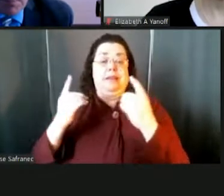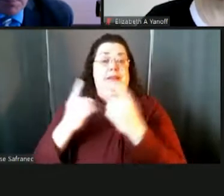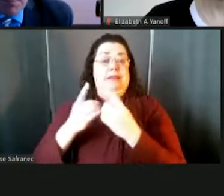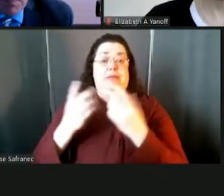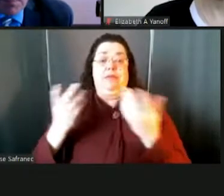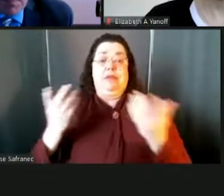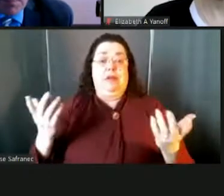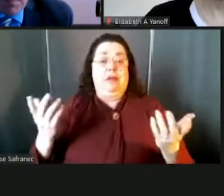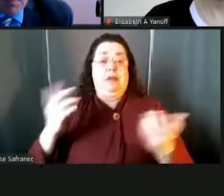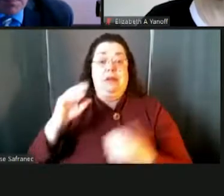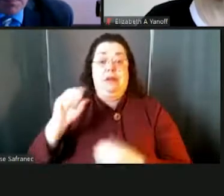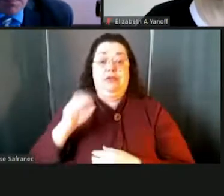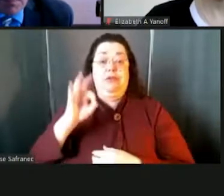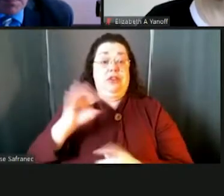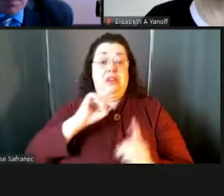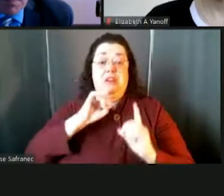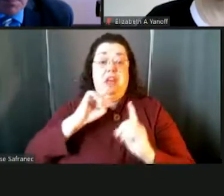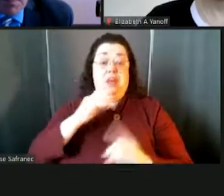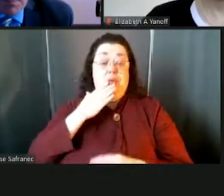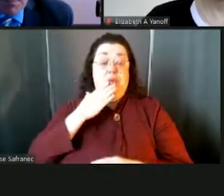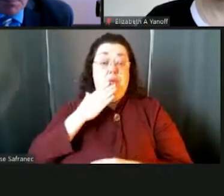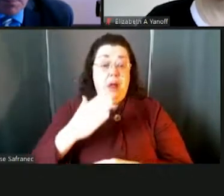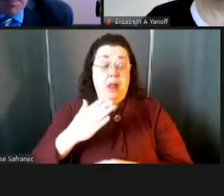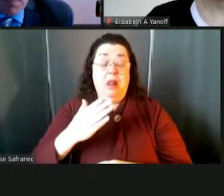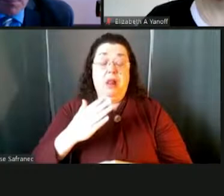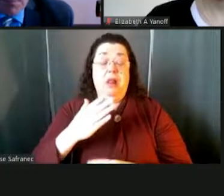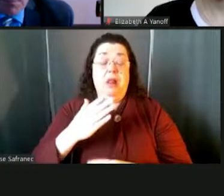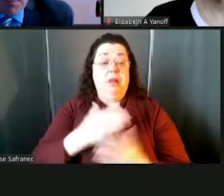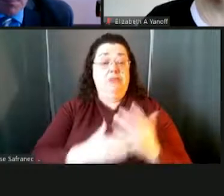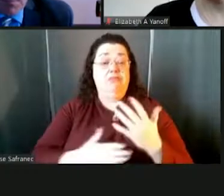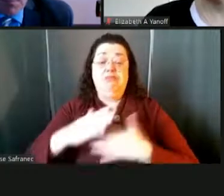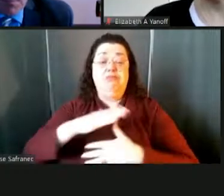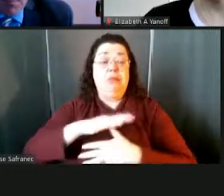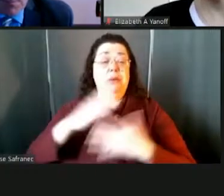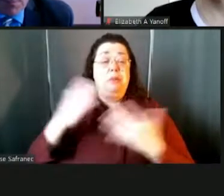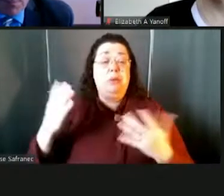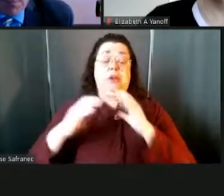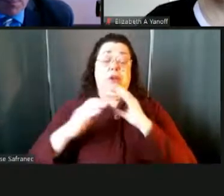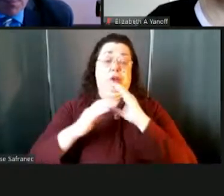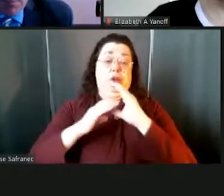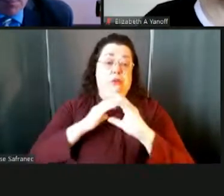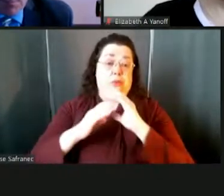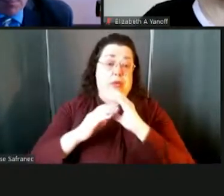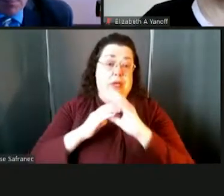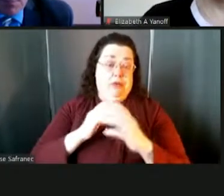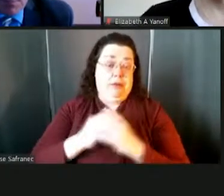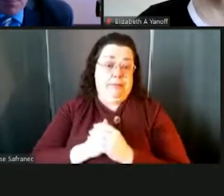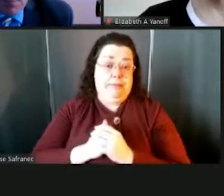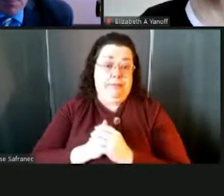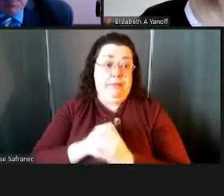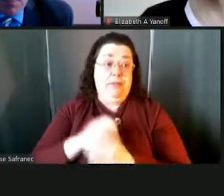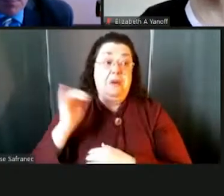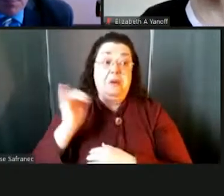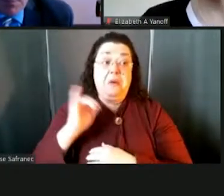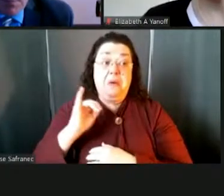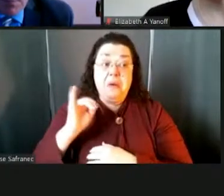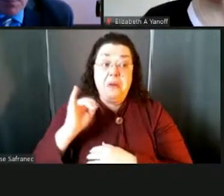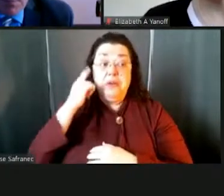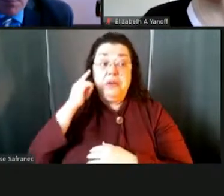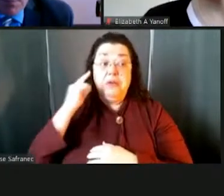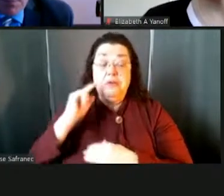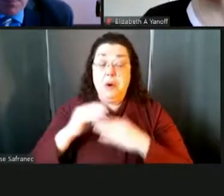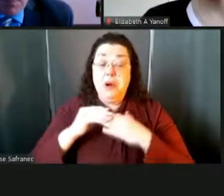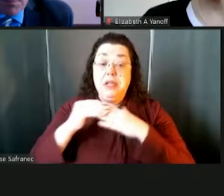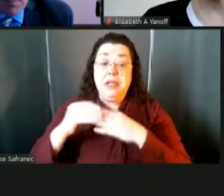Jeff answered it pretty well with the communication. I would say also one of the important things about leading, not just in a